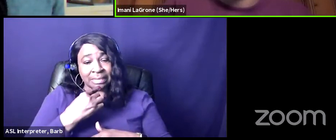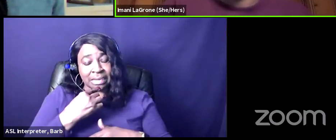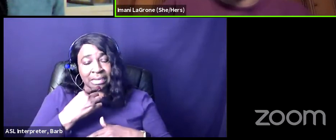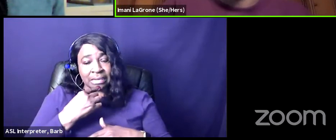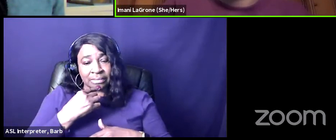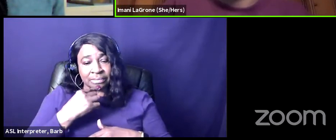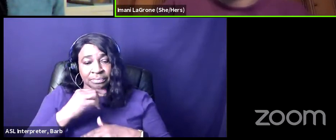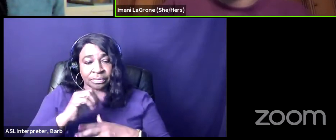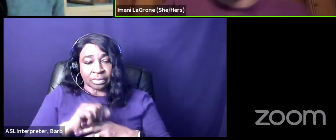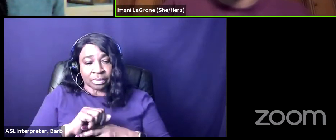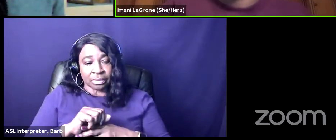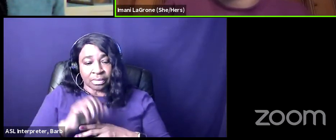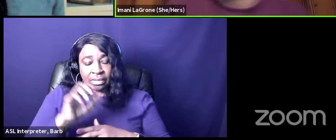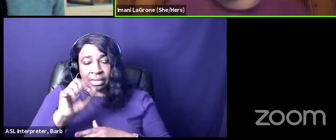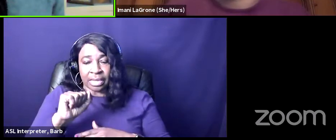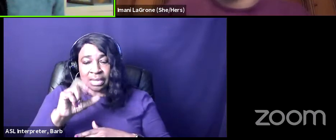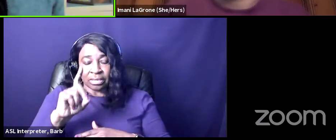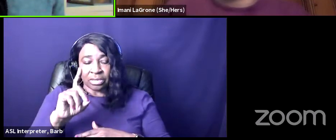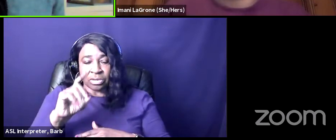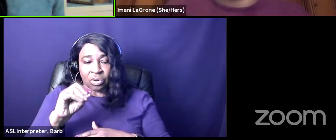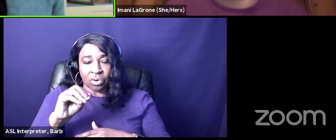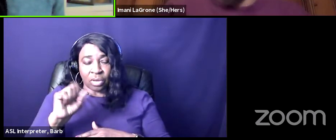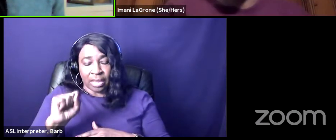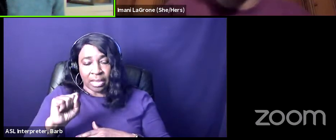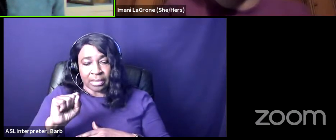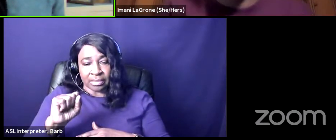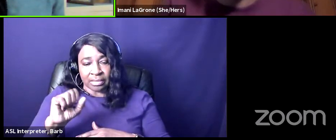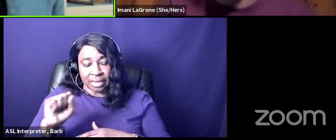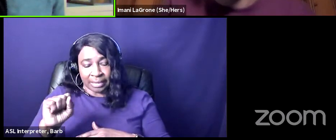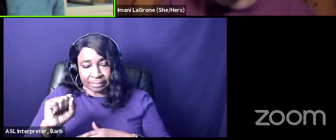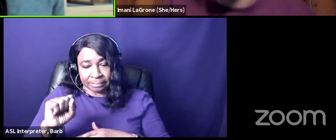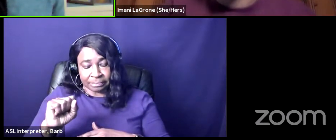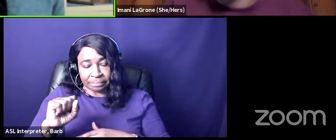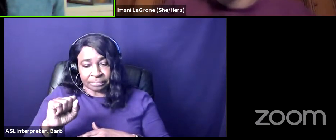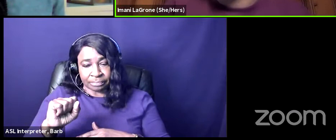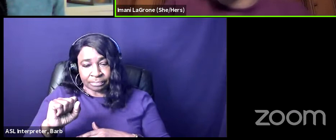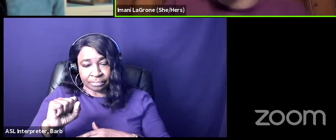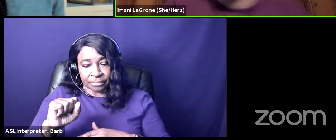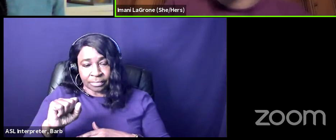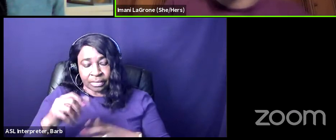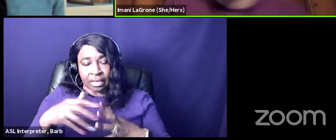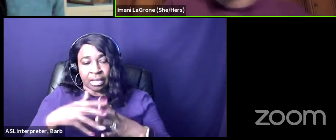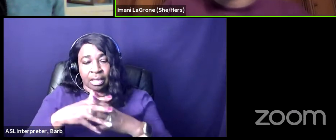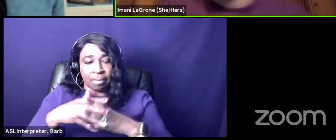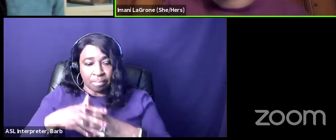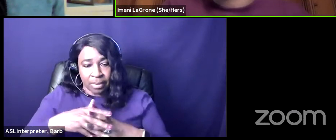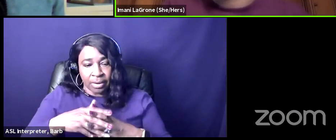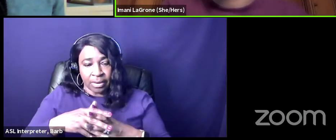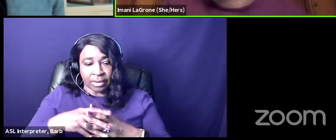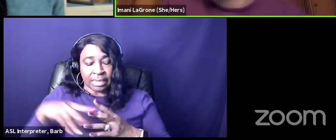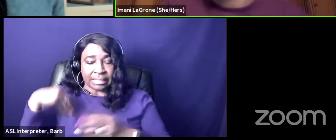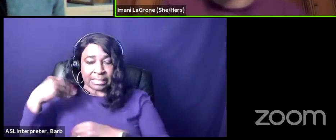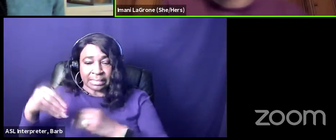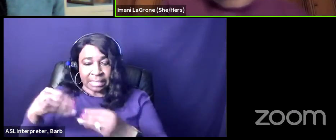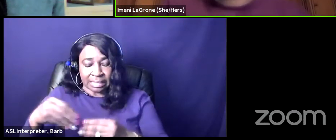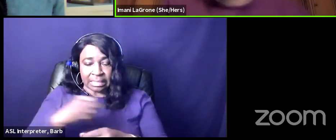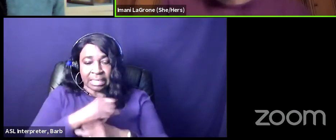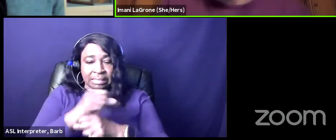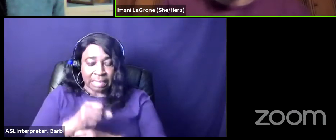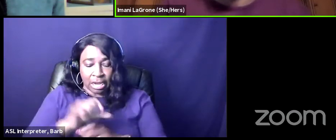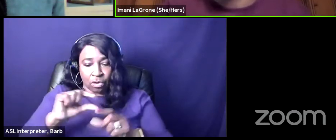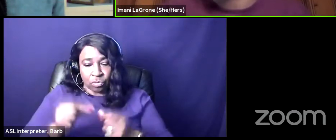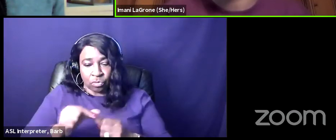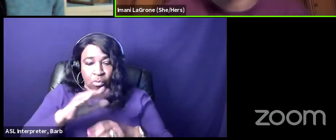ados ados yes yeah american uh descendants of slaves group online